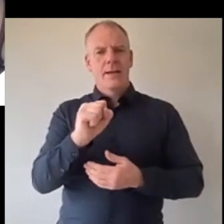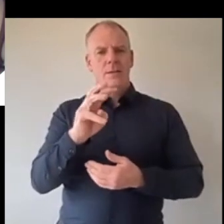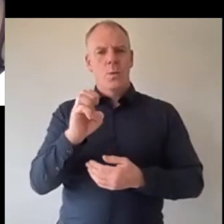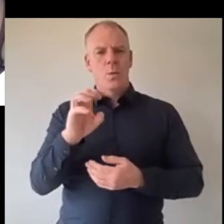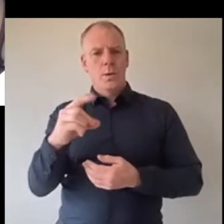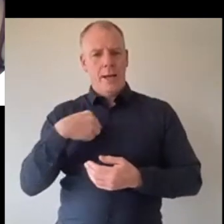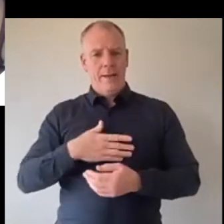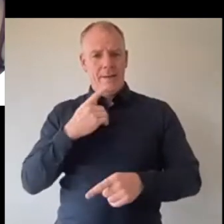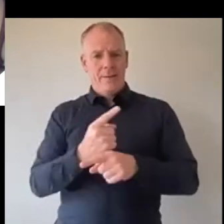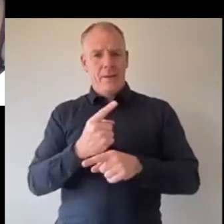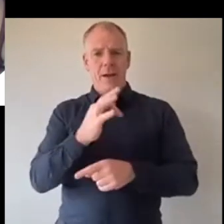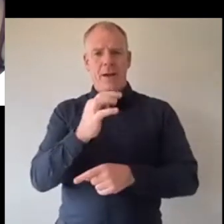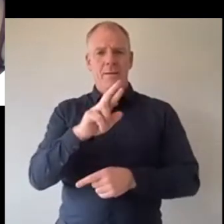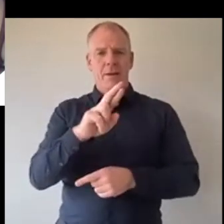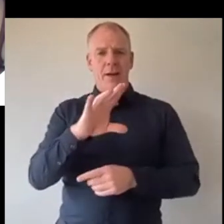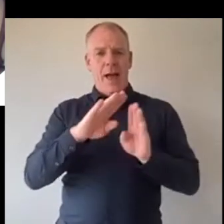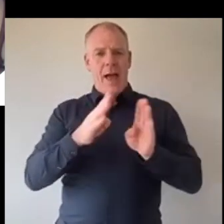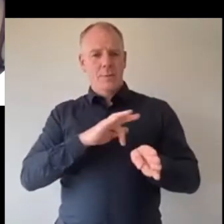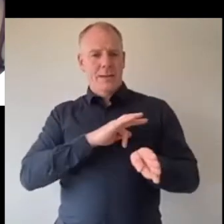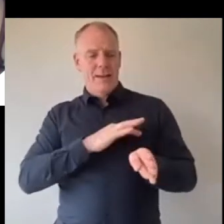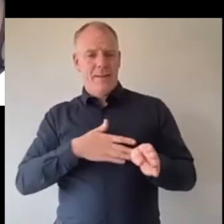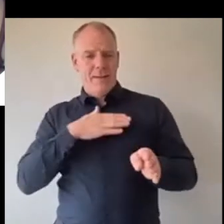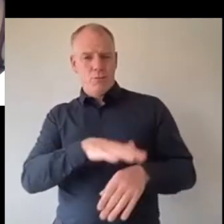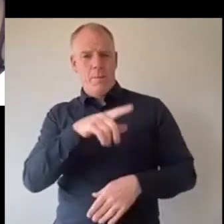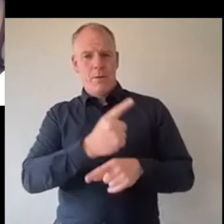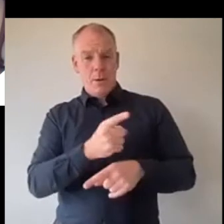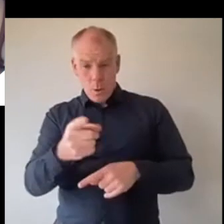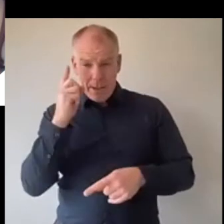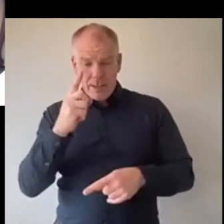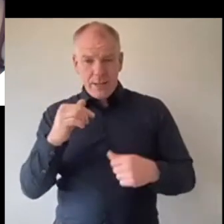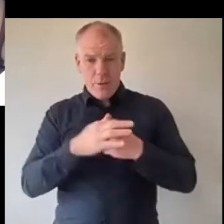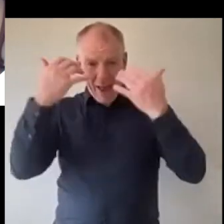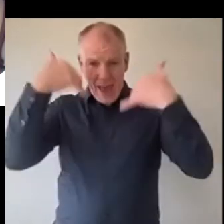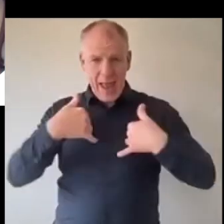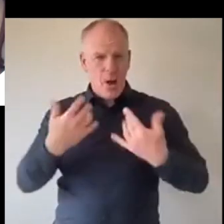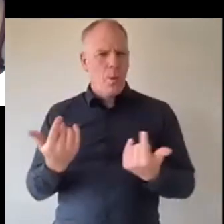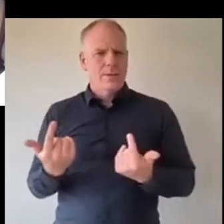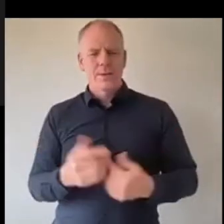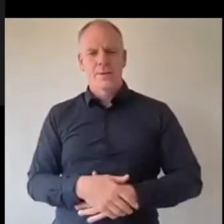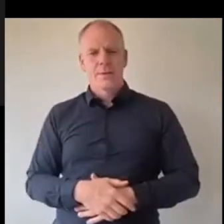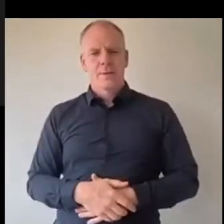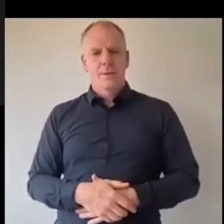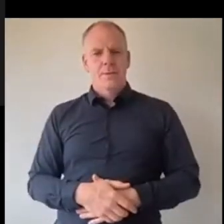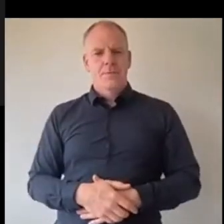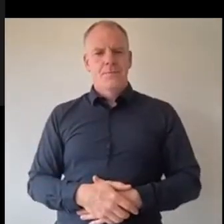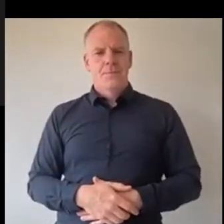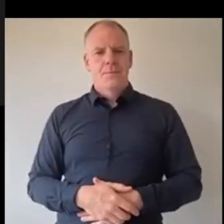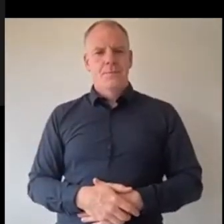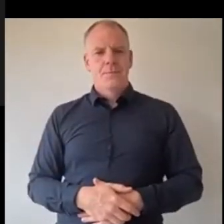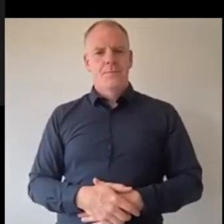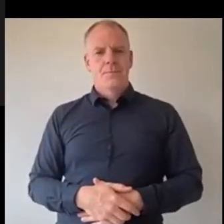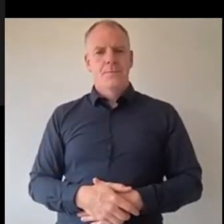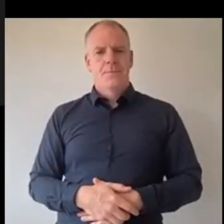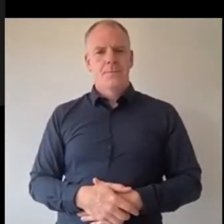I uh lived in Furhouse so you did something with your hair tell us what you did yeah um I